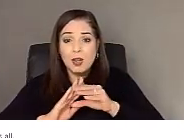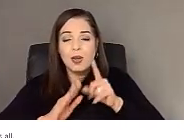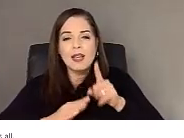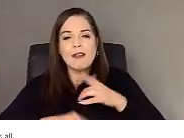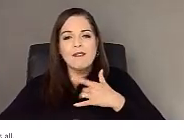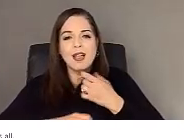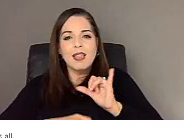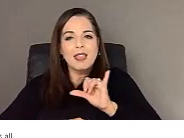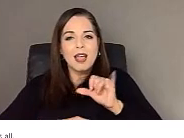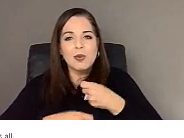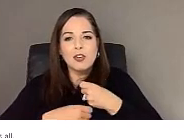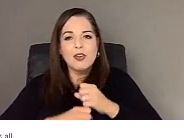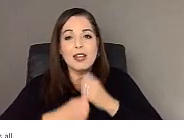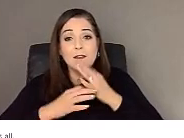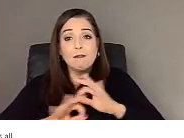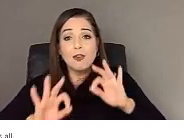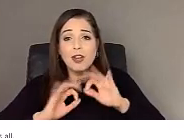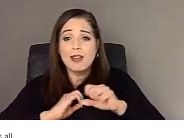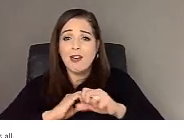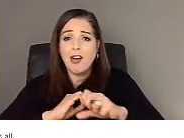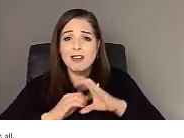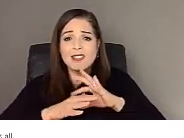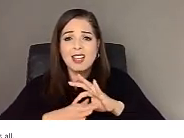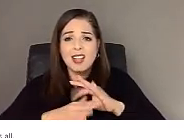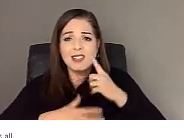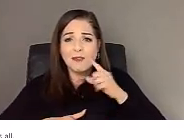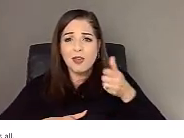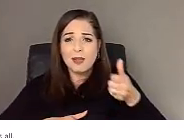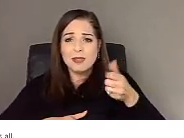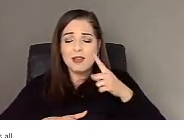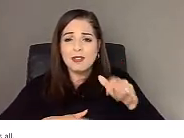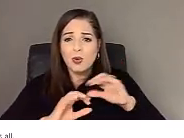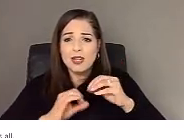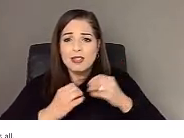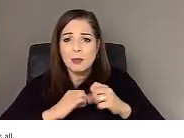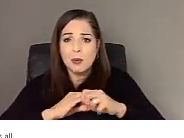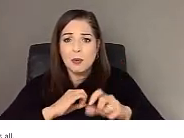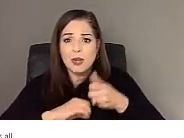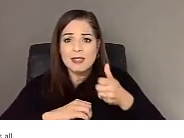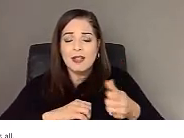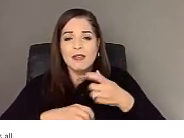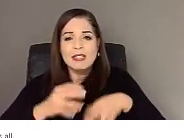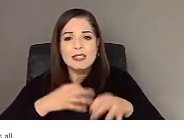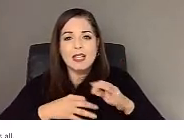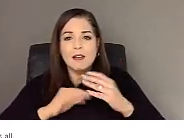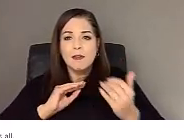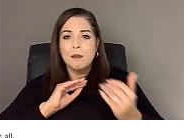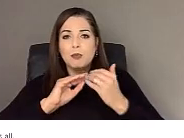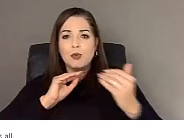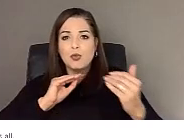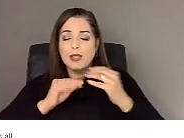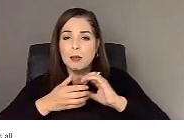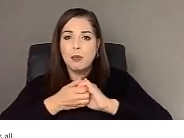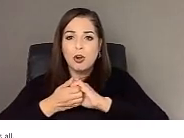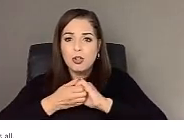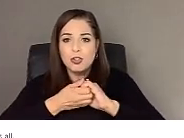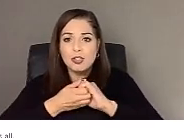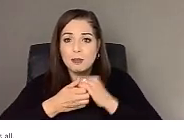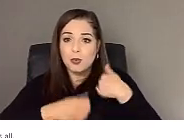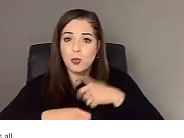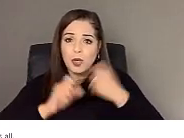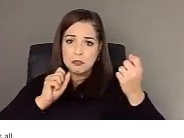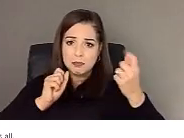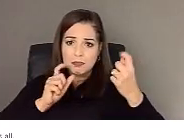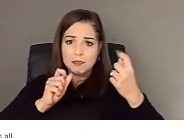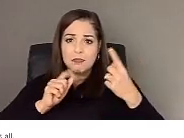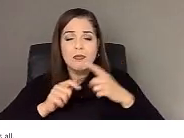for this organization to promote itself rather than it being the mutually beneficial partnership that we had understood and hoped that